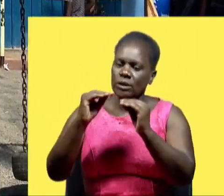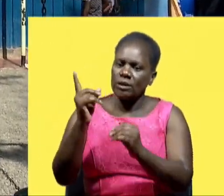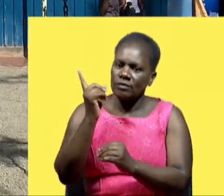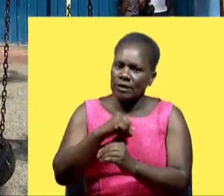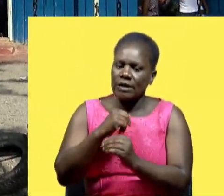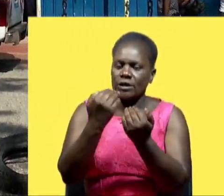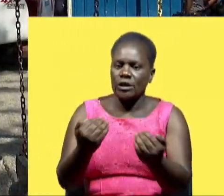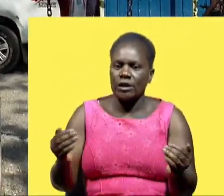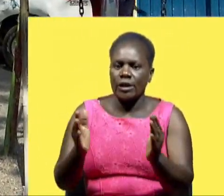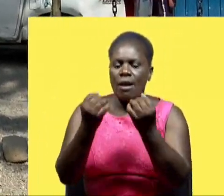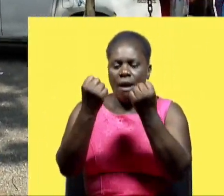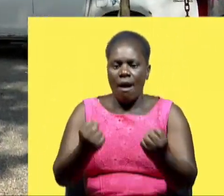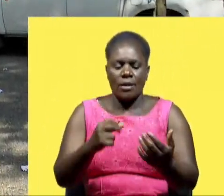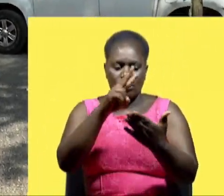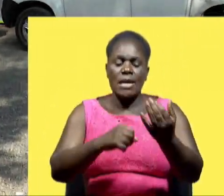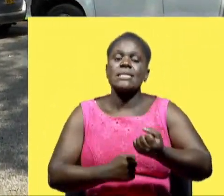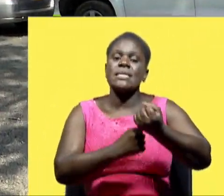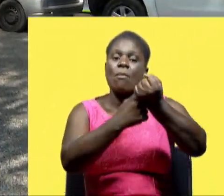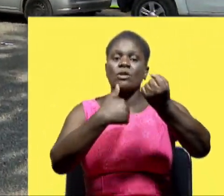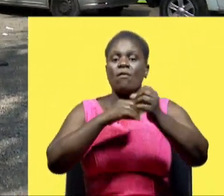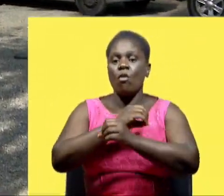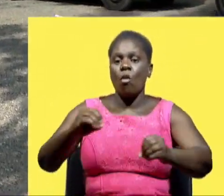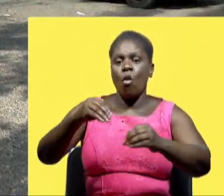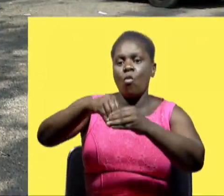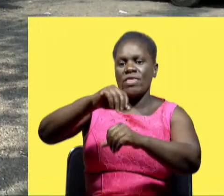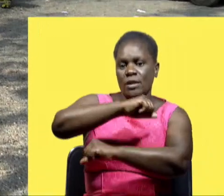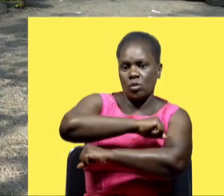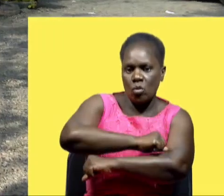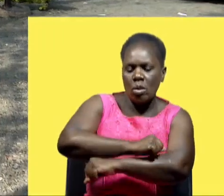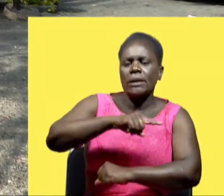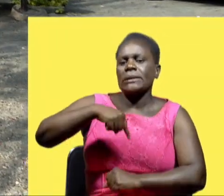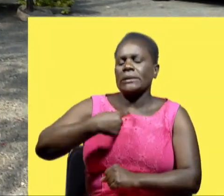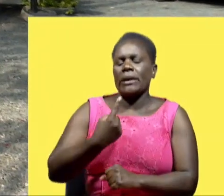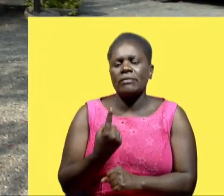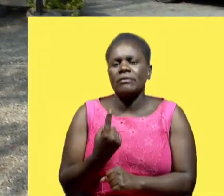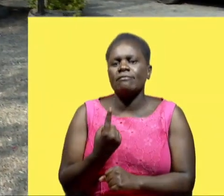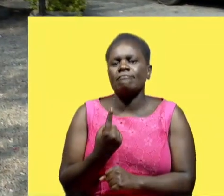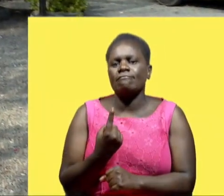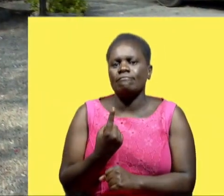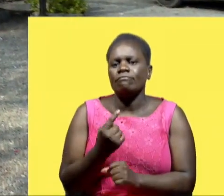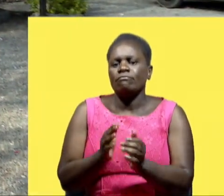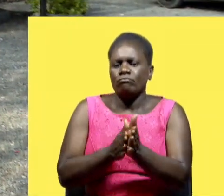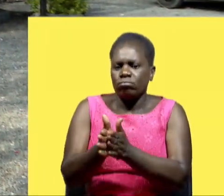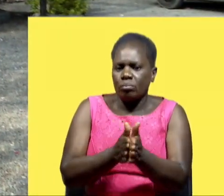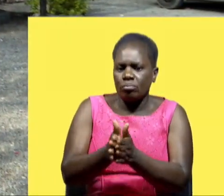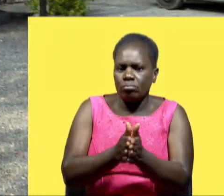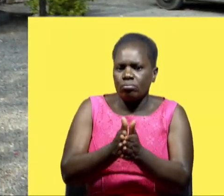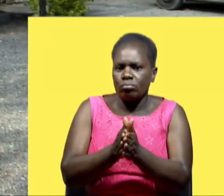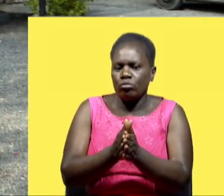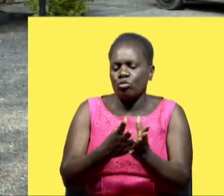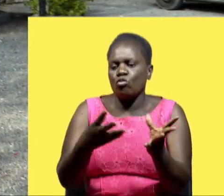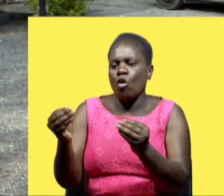children having difficulty there was no support in school so we were motivated